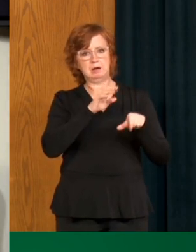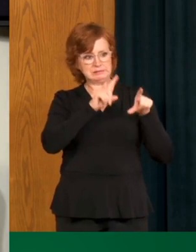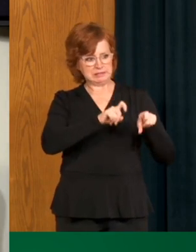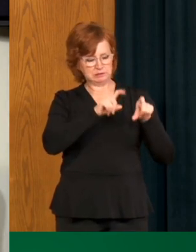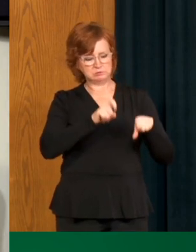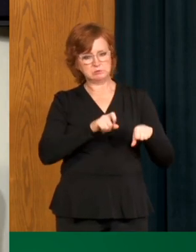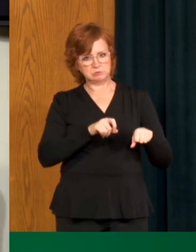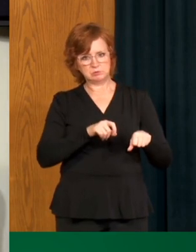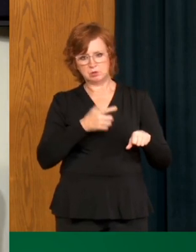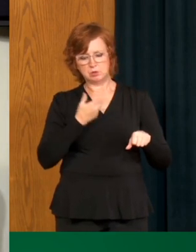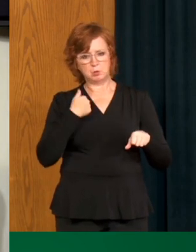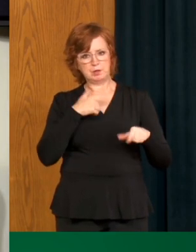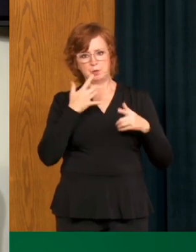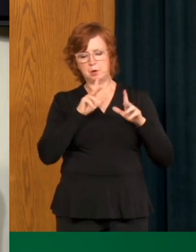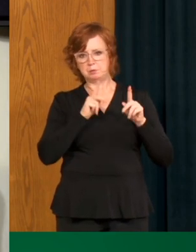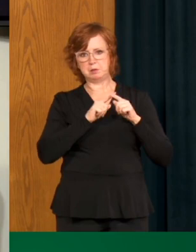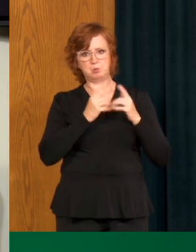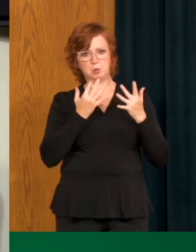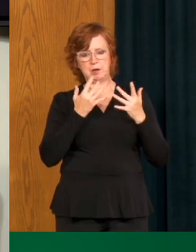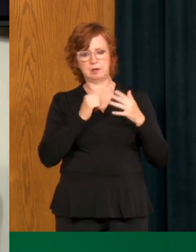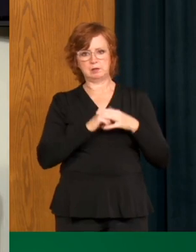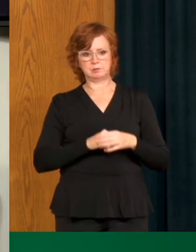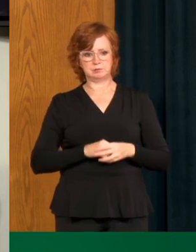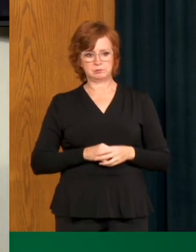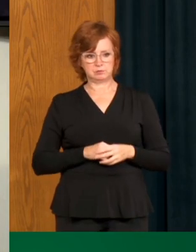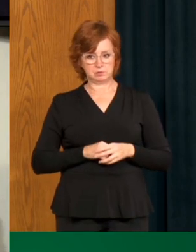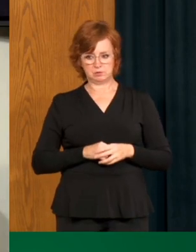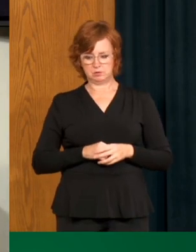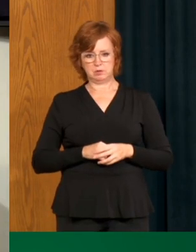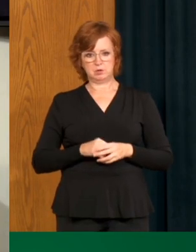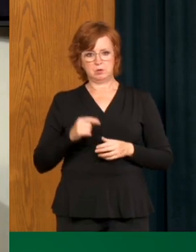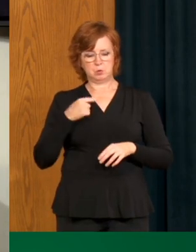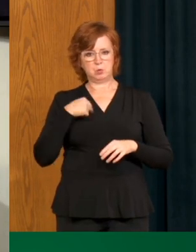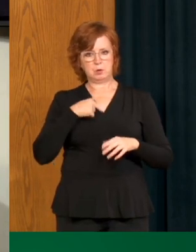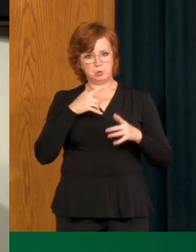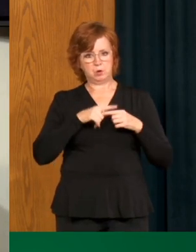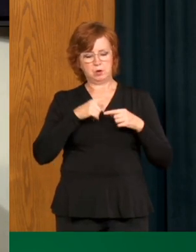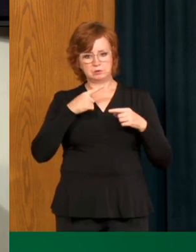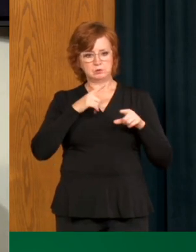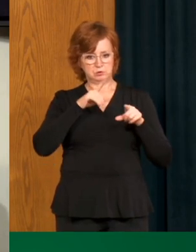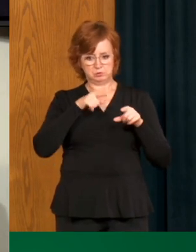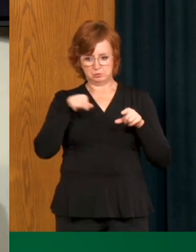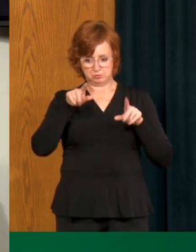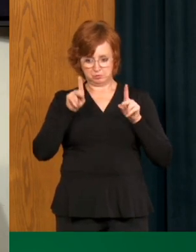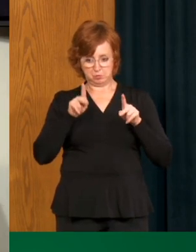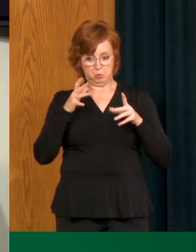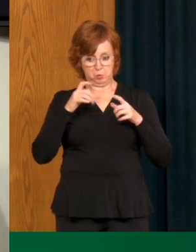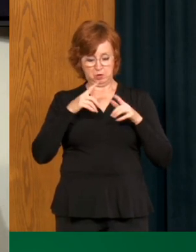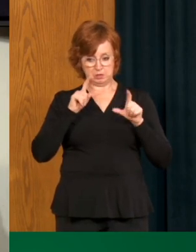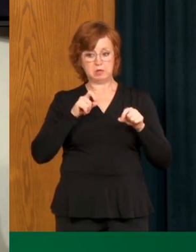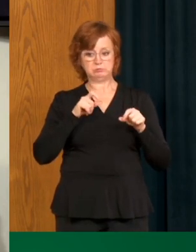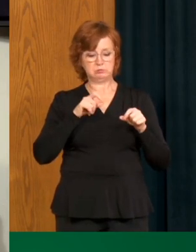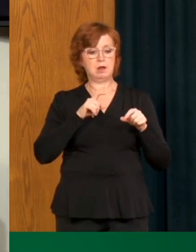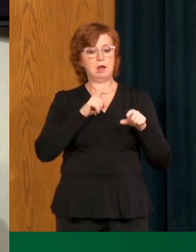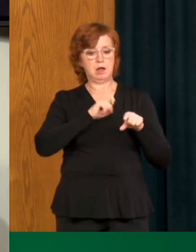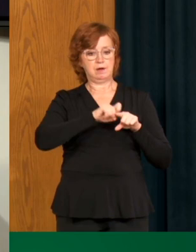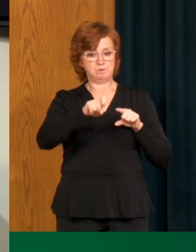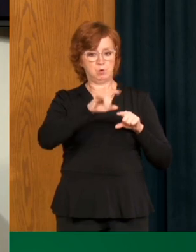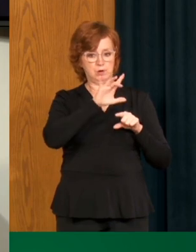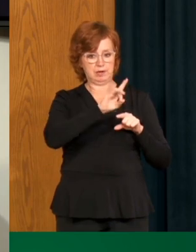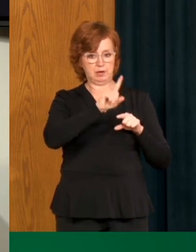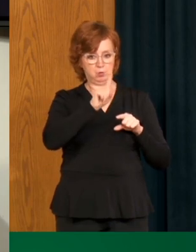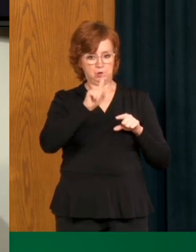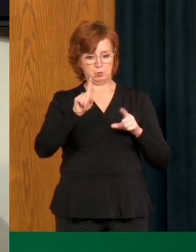and we certainly encourage people who want to seek a test to do so either through contacting 811, their family physician or their nurse